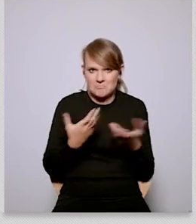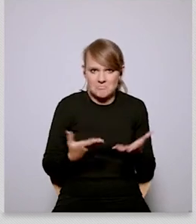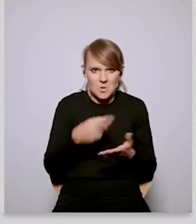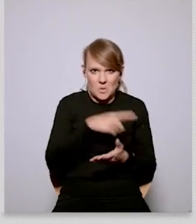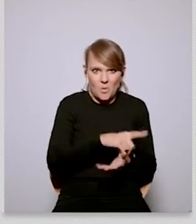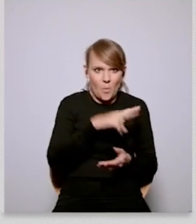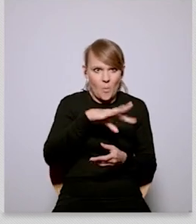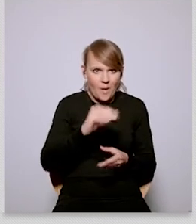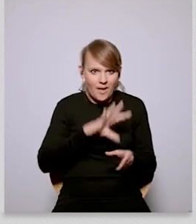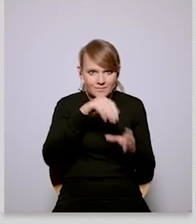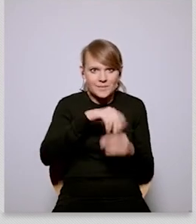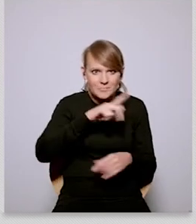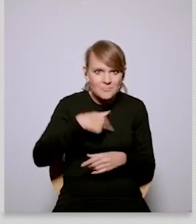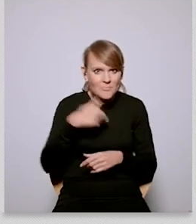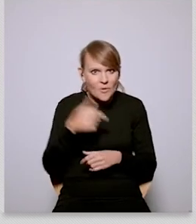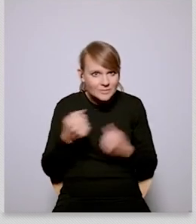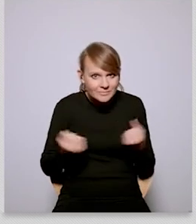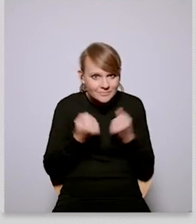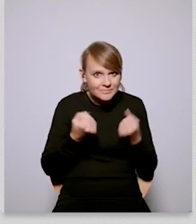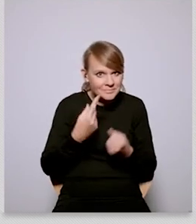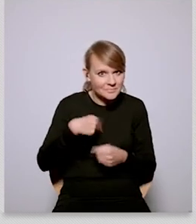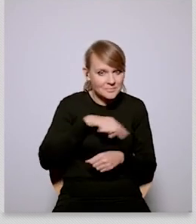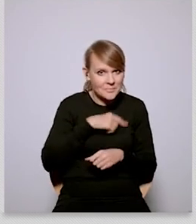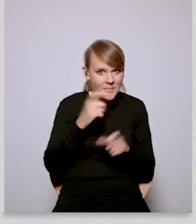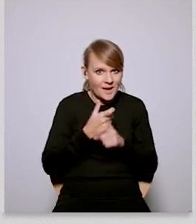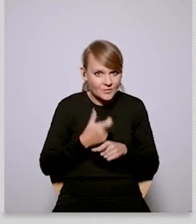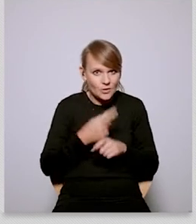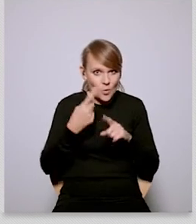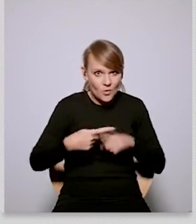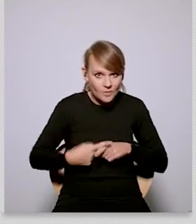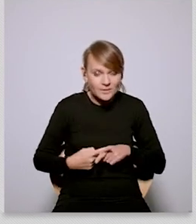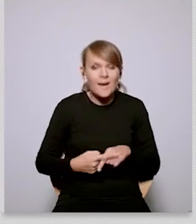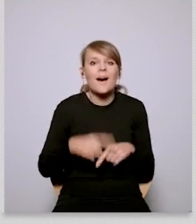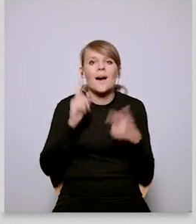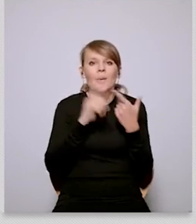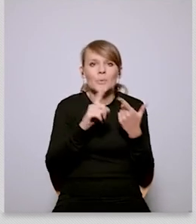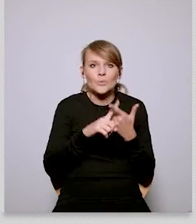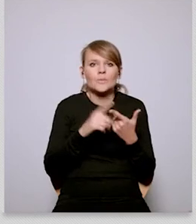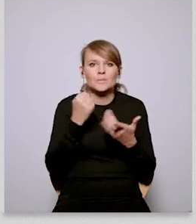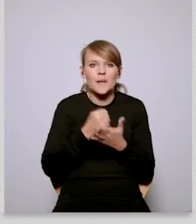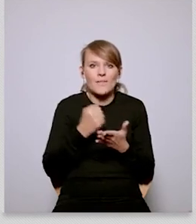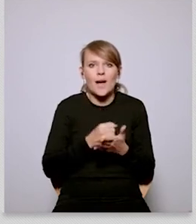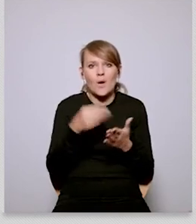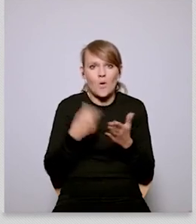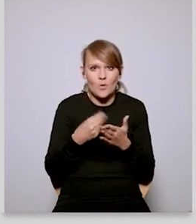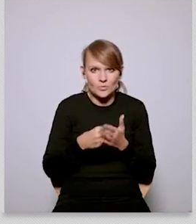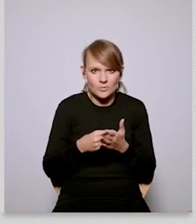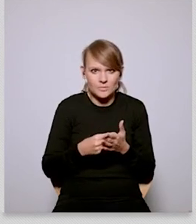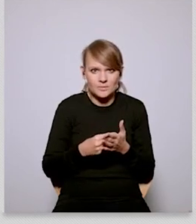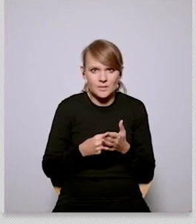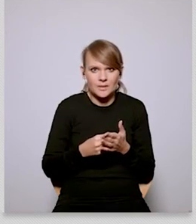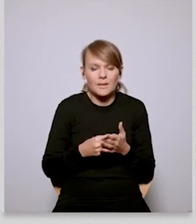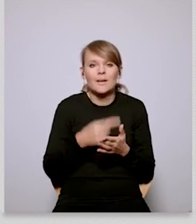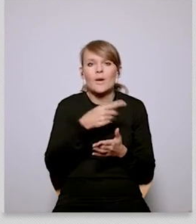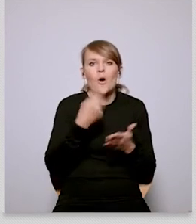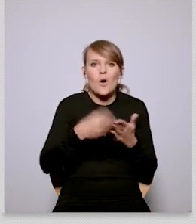sovereignty and is it something we should strive for as member states of the european union and the second